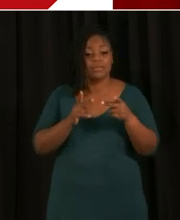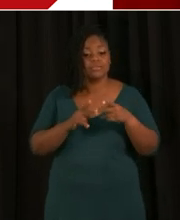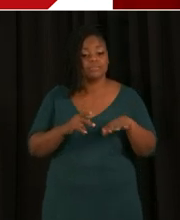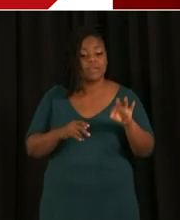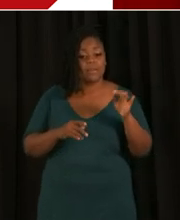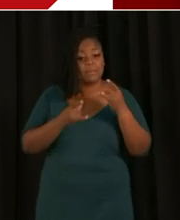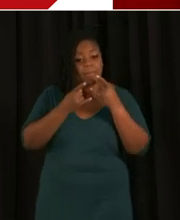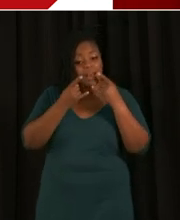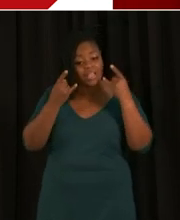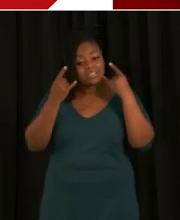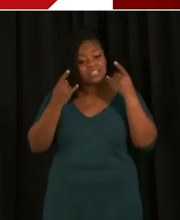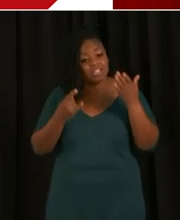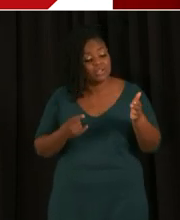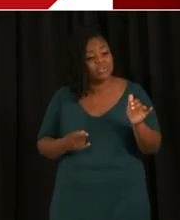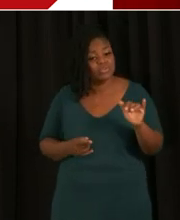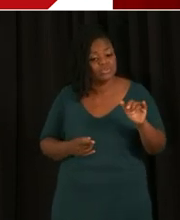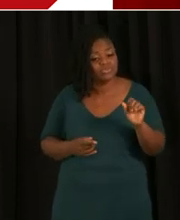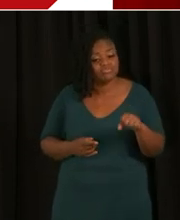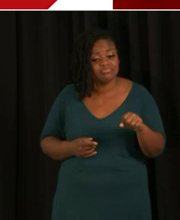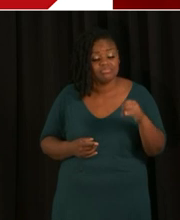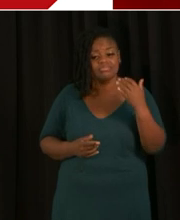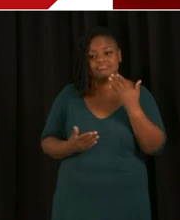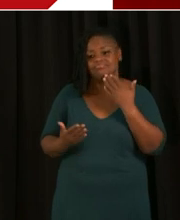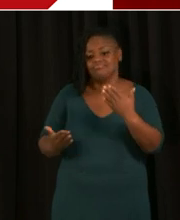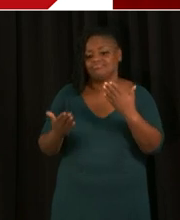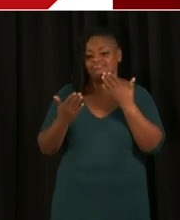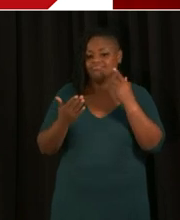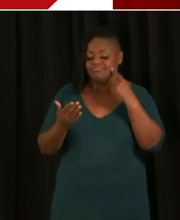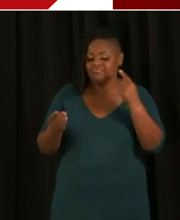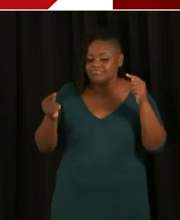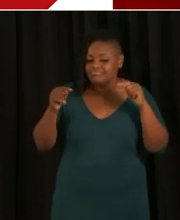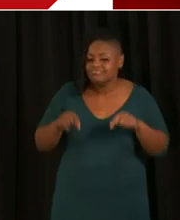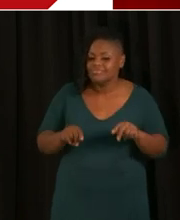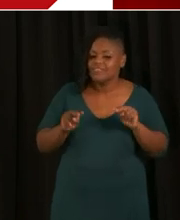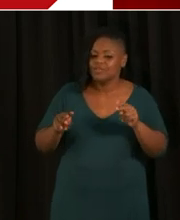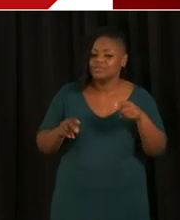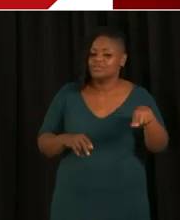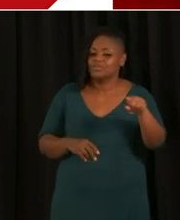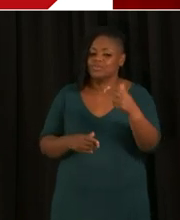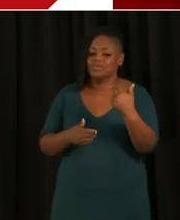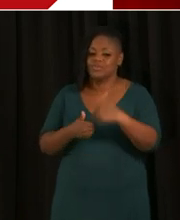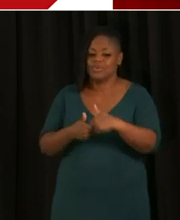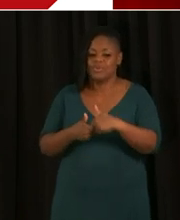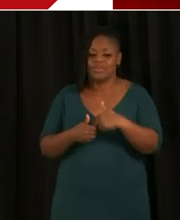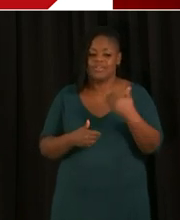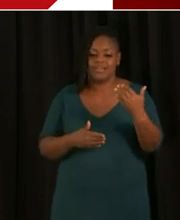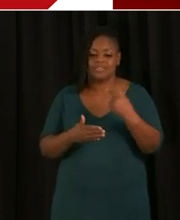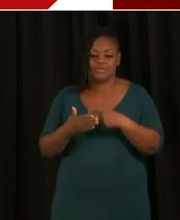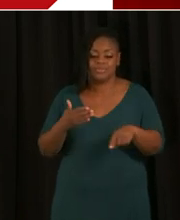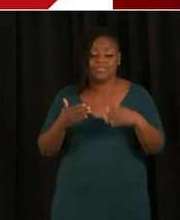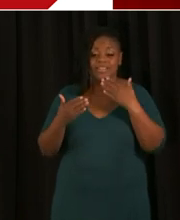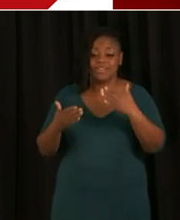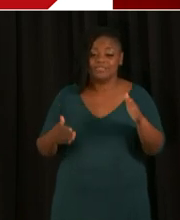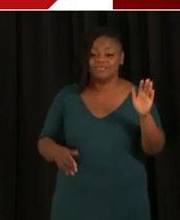We want to thank you all for being here with us. We look forward to you joining us on our next call. Thank you all so much. Have a great evening.